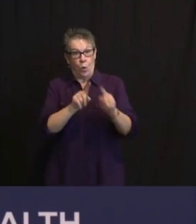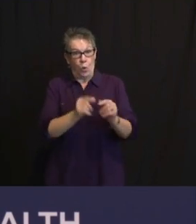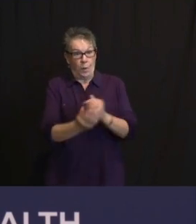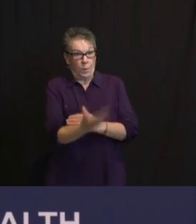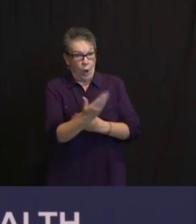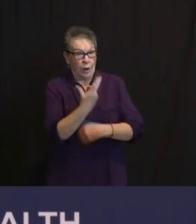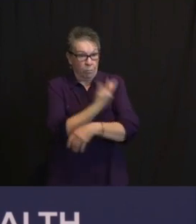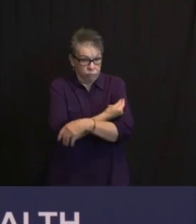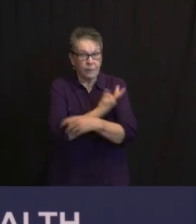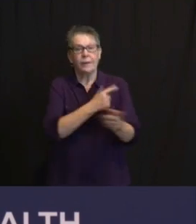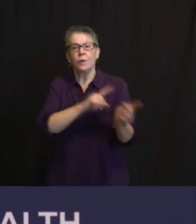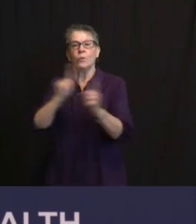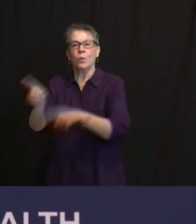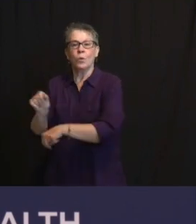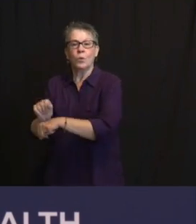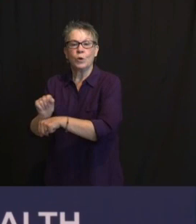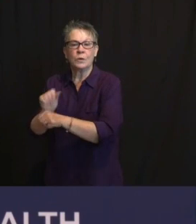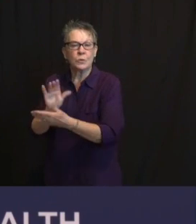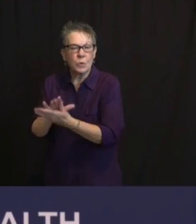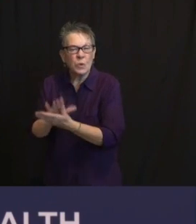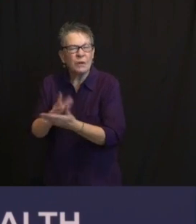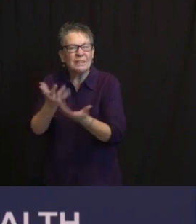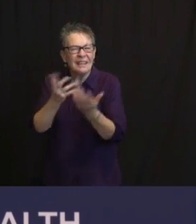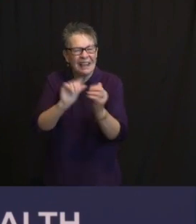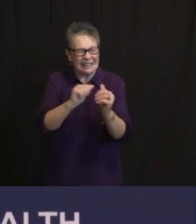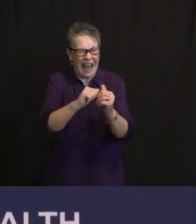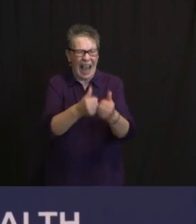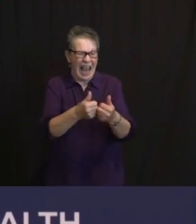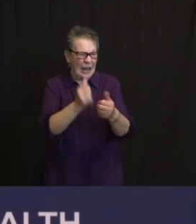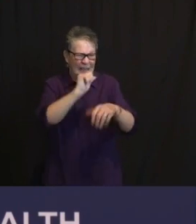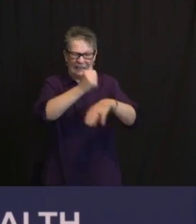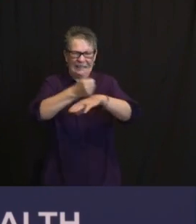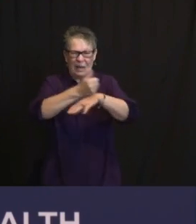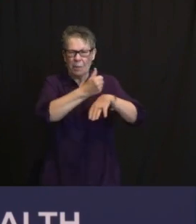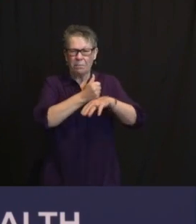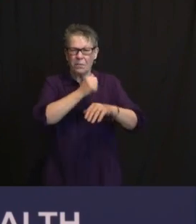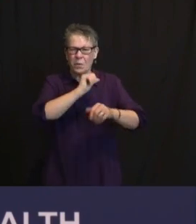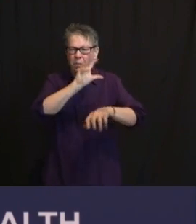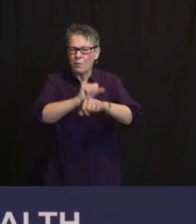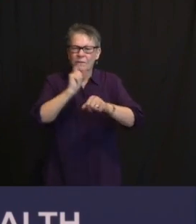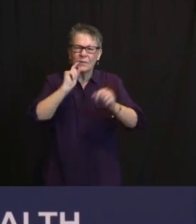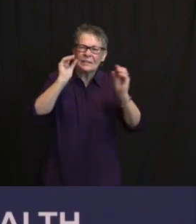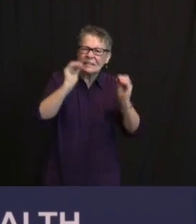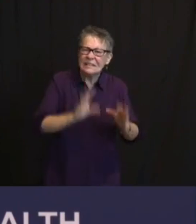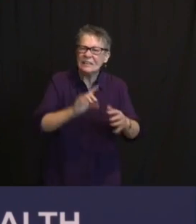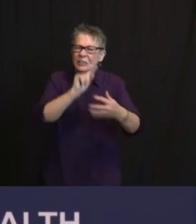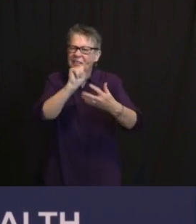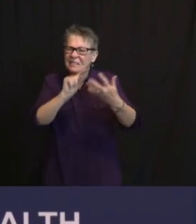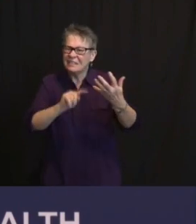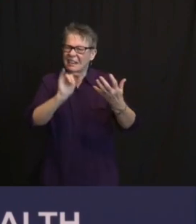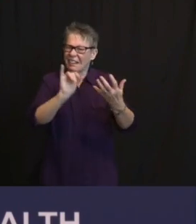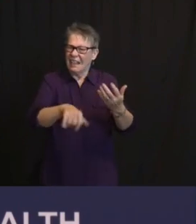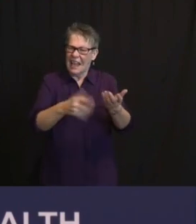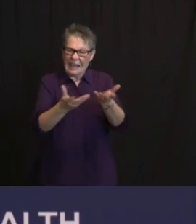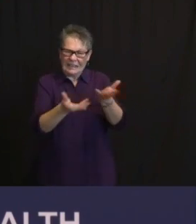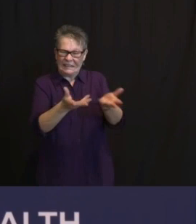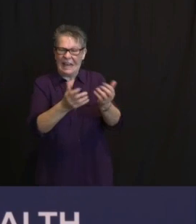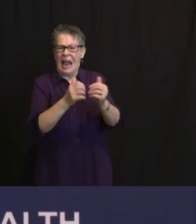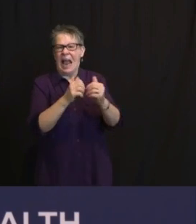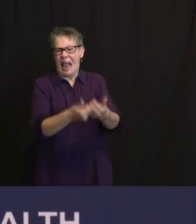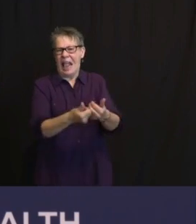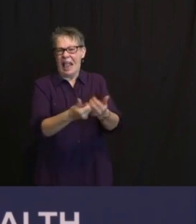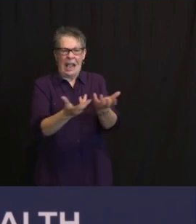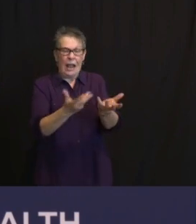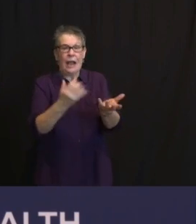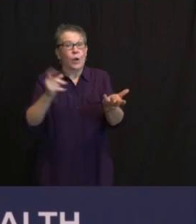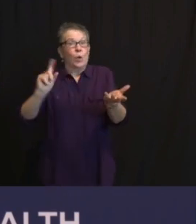IN, THE ANSWER MAY BE A DIFFERENT, YOU MAY HAVE A DIFFERENT PATH TOWARD YOUR VACCINE. SO,